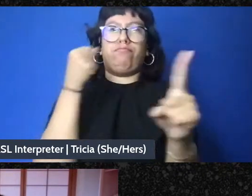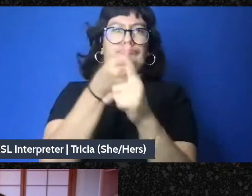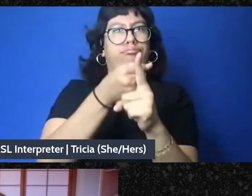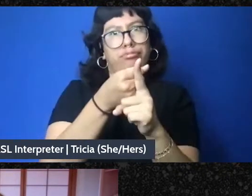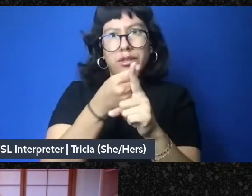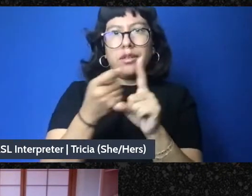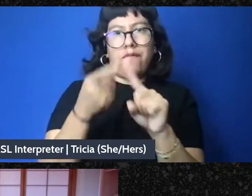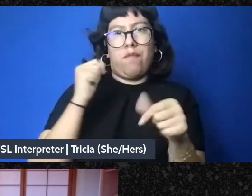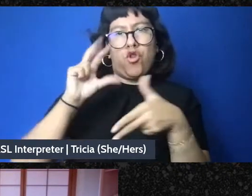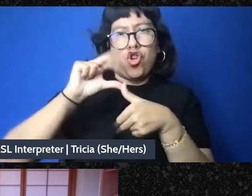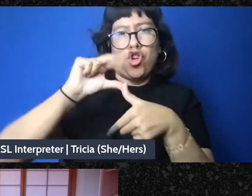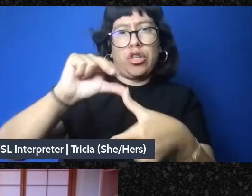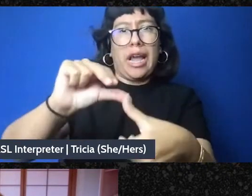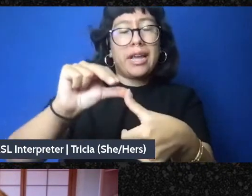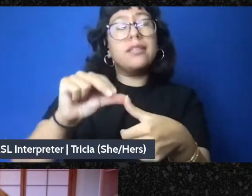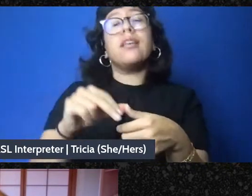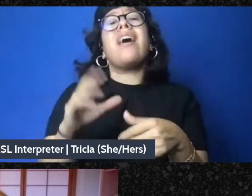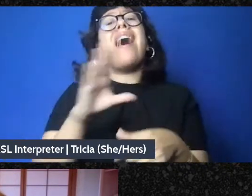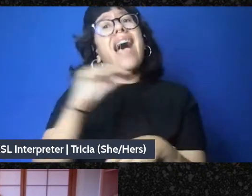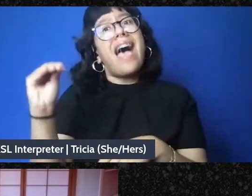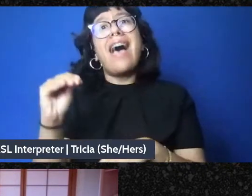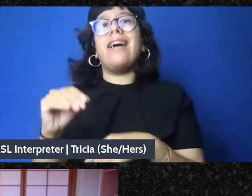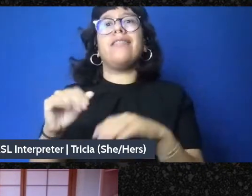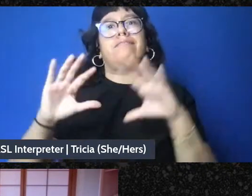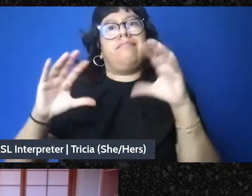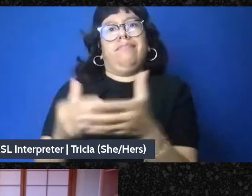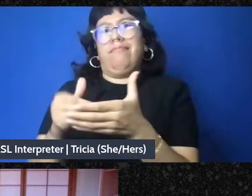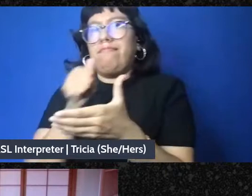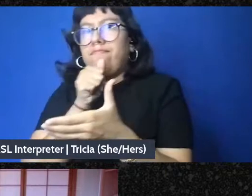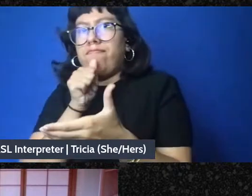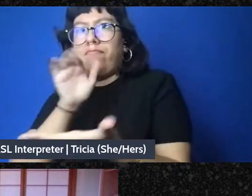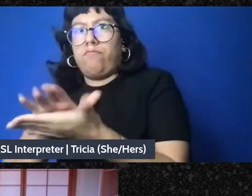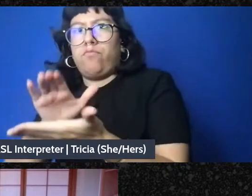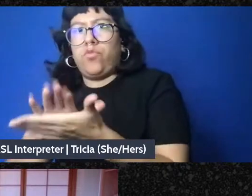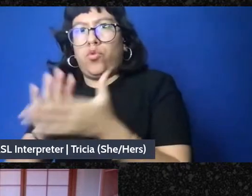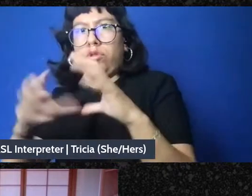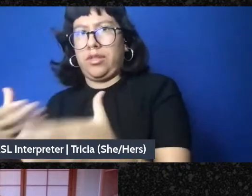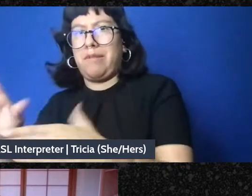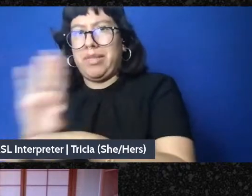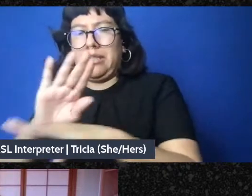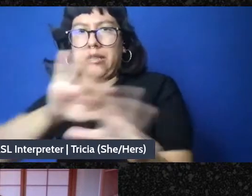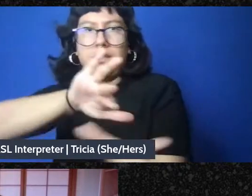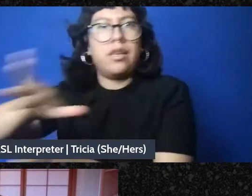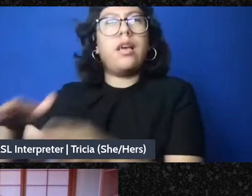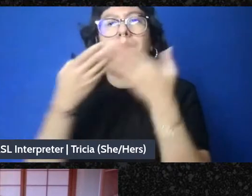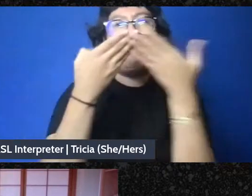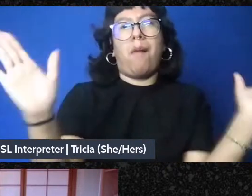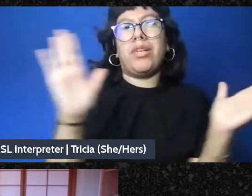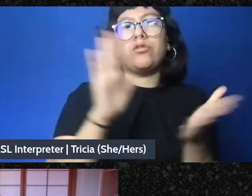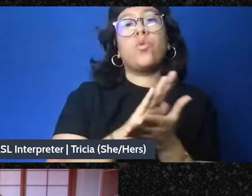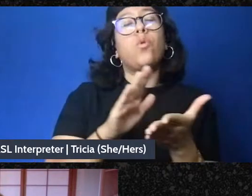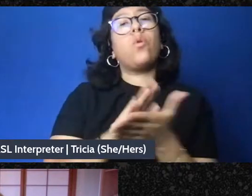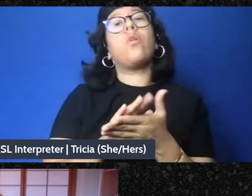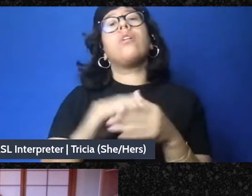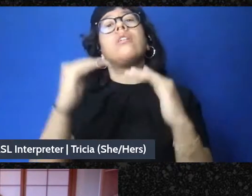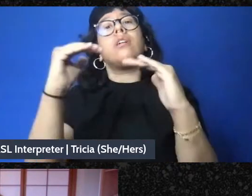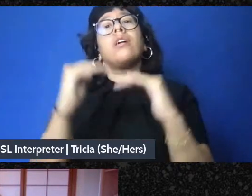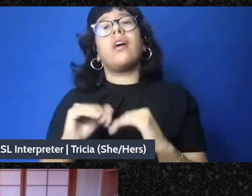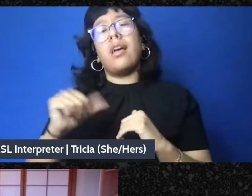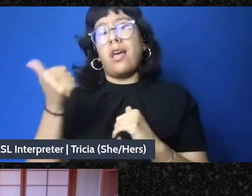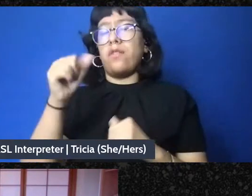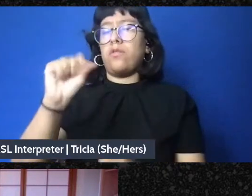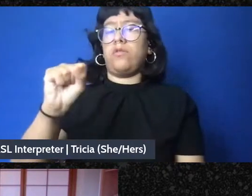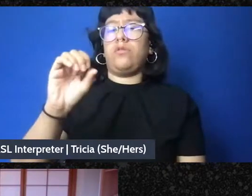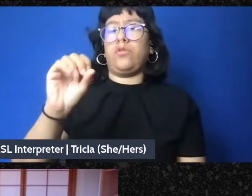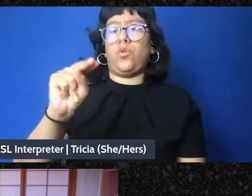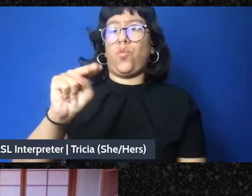and the privatization of the school system and, and, and. And Saket Soni who's a wonderful migrant rights organizer